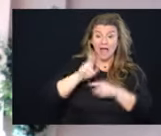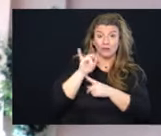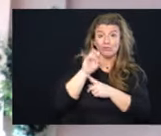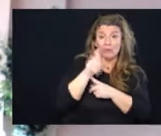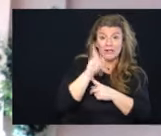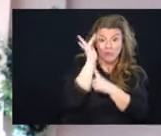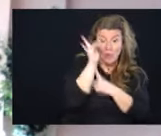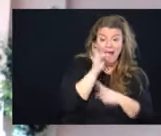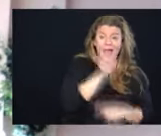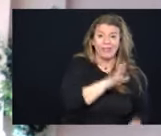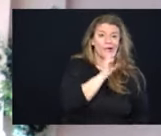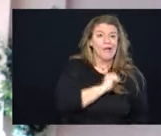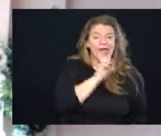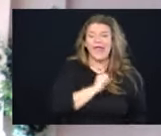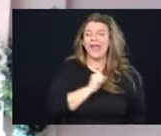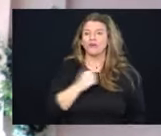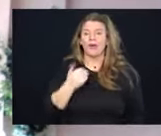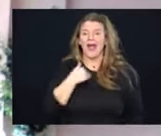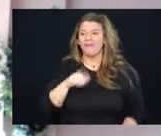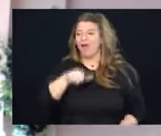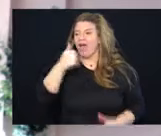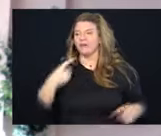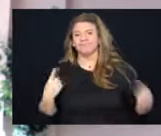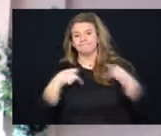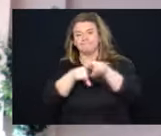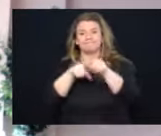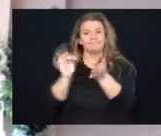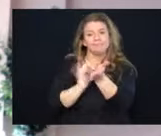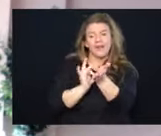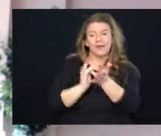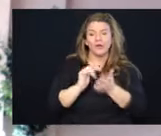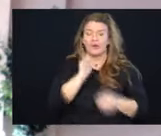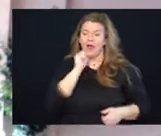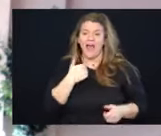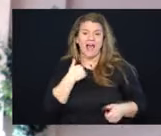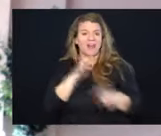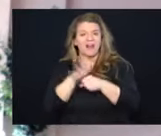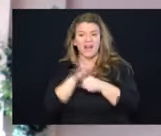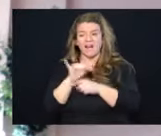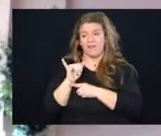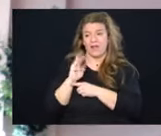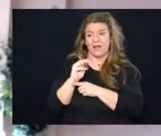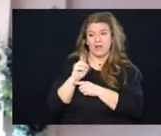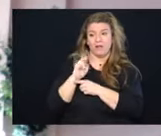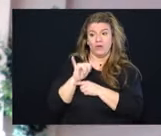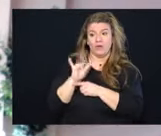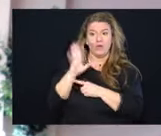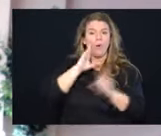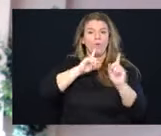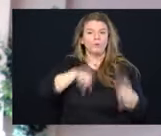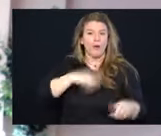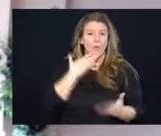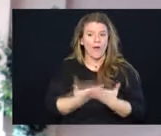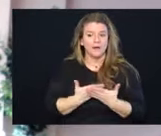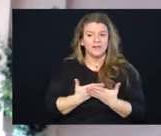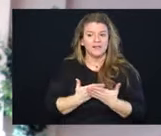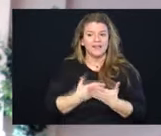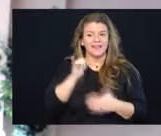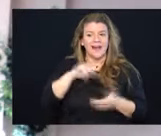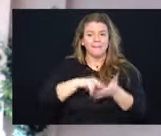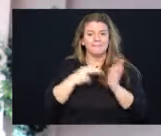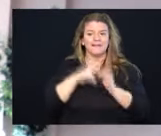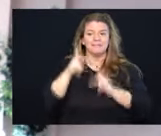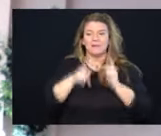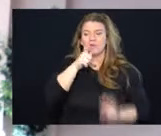age or coexisting medical problems or lack of an immune system that responds well, people that are immunocompromised.